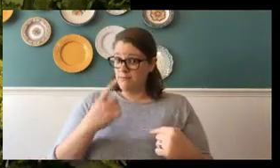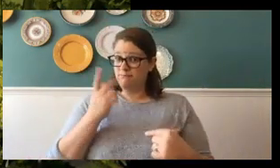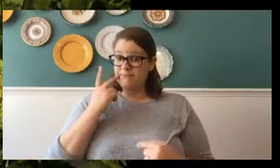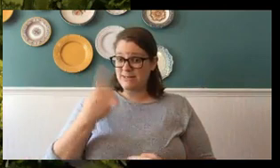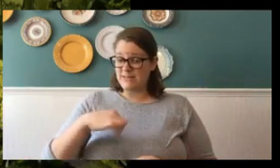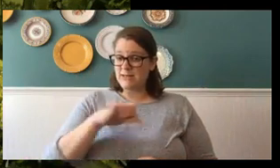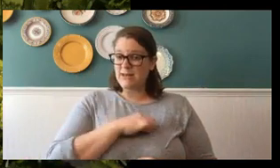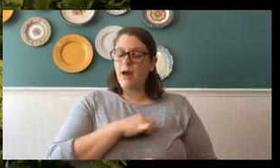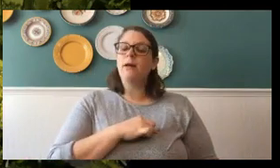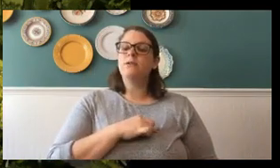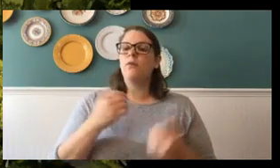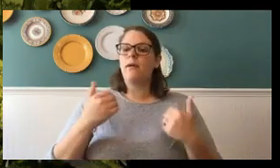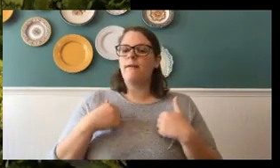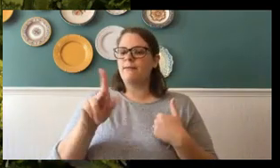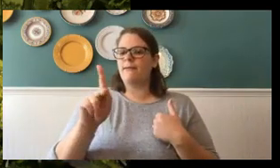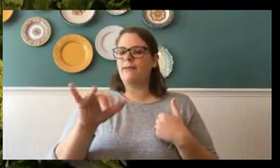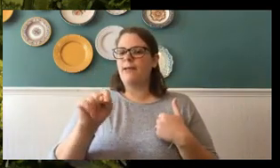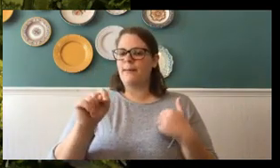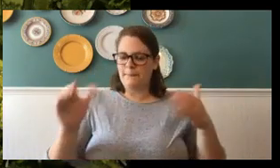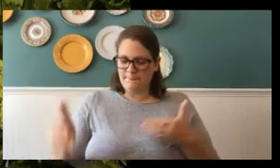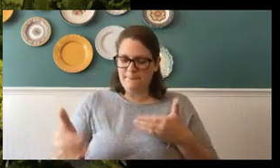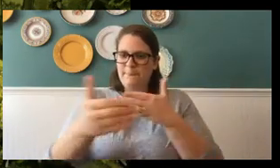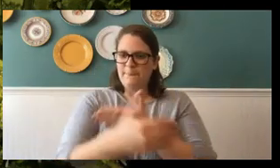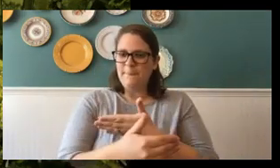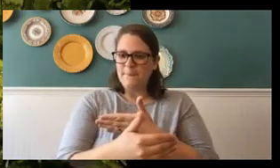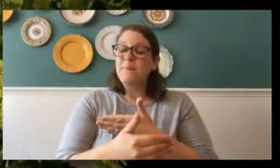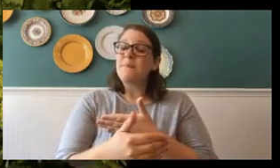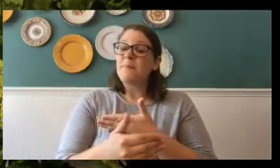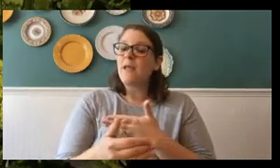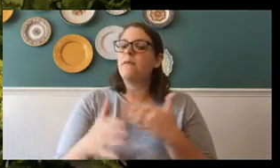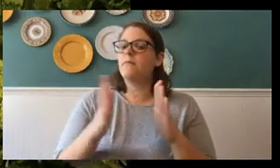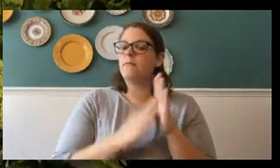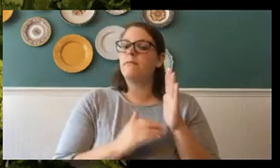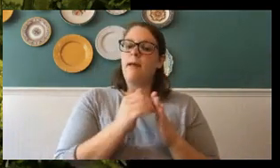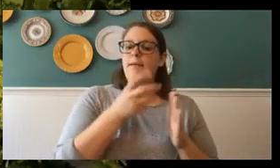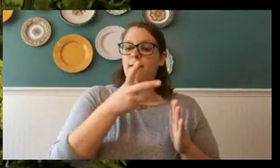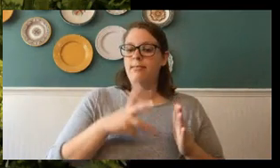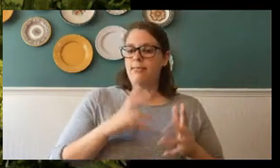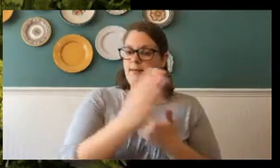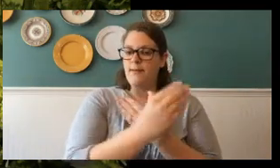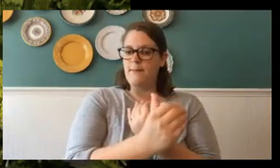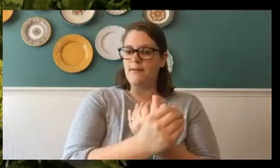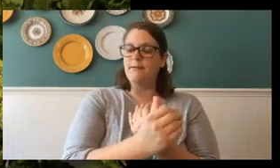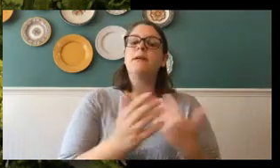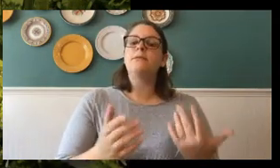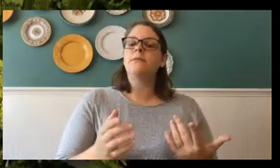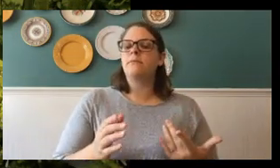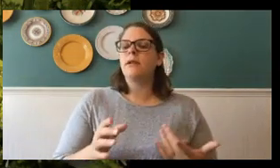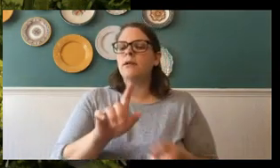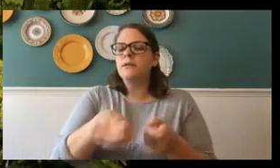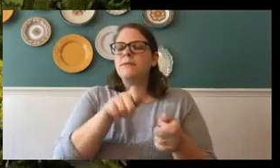painted lady species of butterfly, which are done indoors. They are a specific species that has an artificial diet.